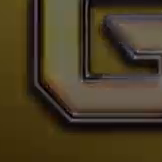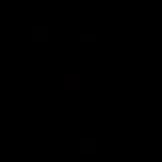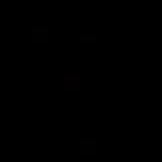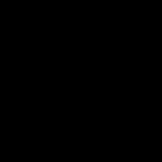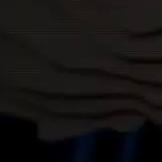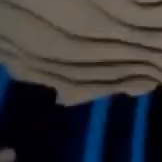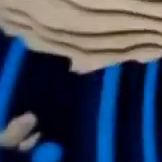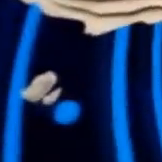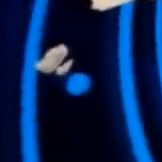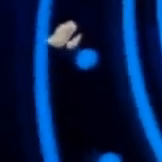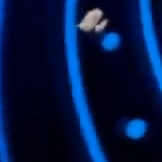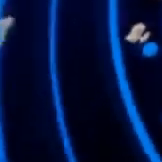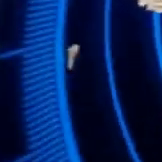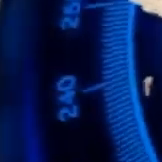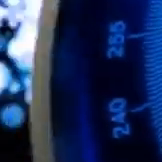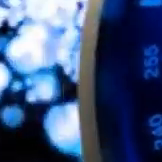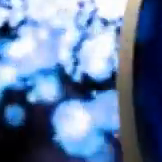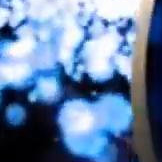hits.